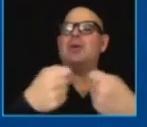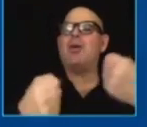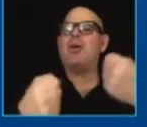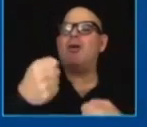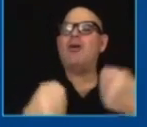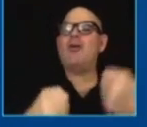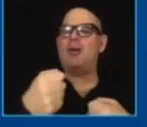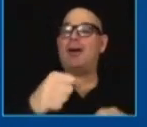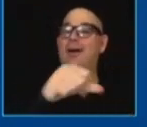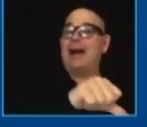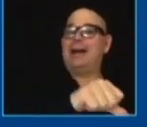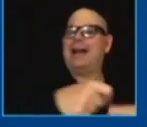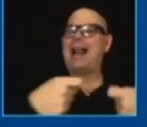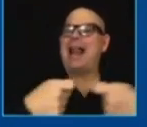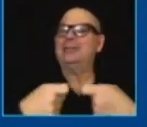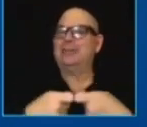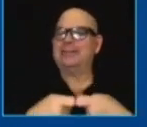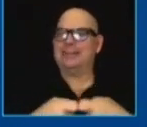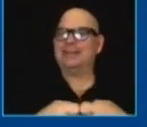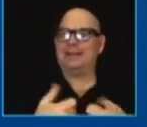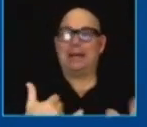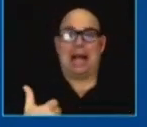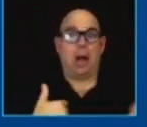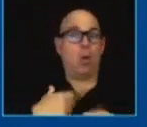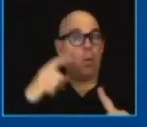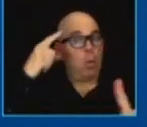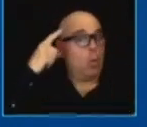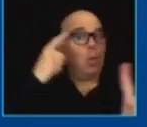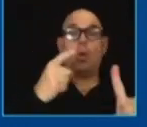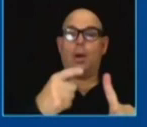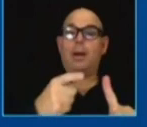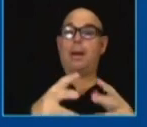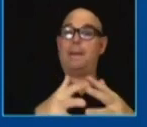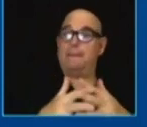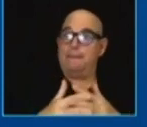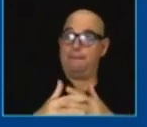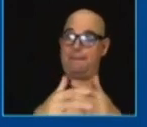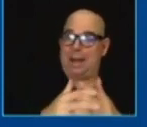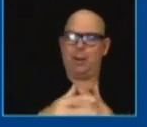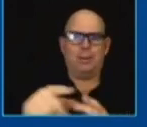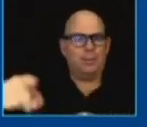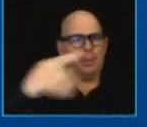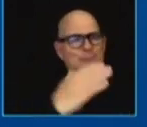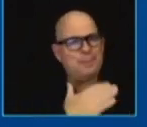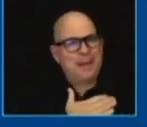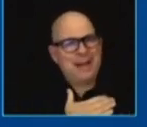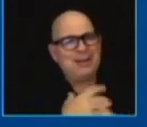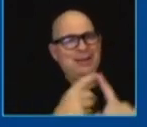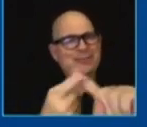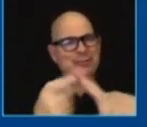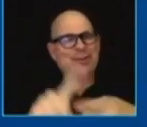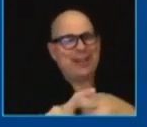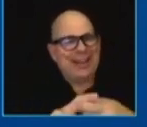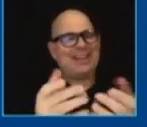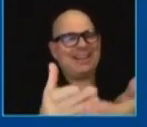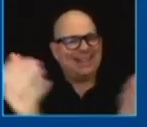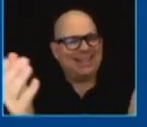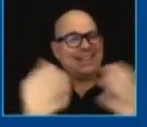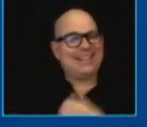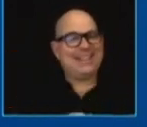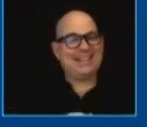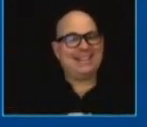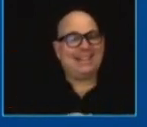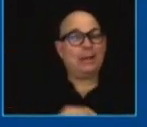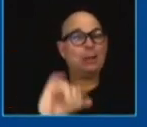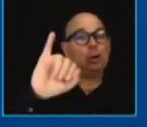for the american people my friend and he really is a friend and he's continuing to be a loyal friend jim cliburn our leader says it best he